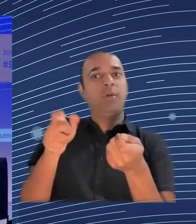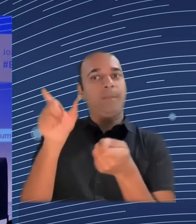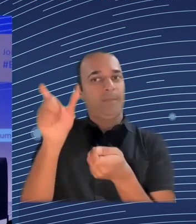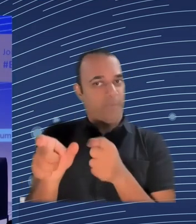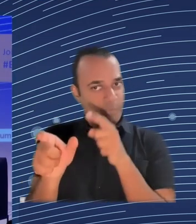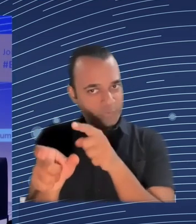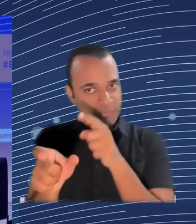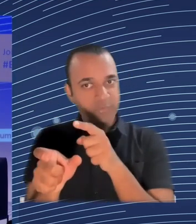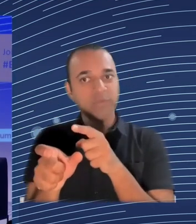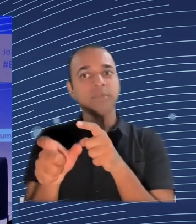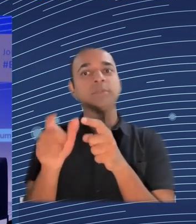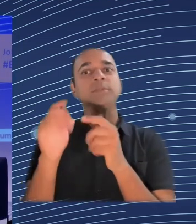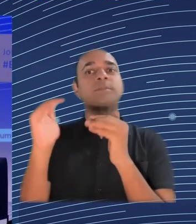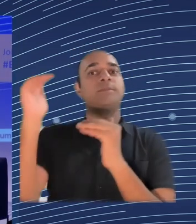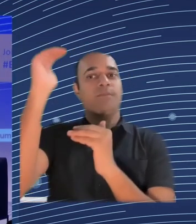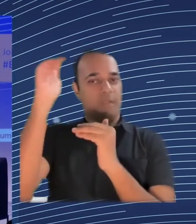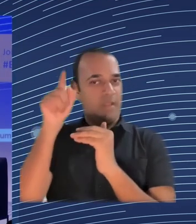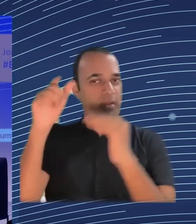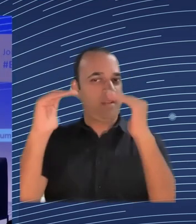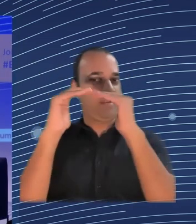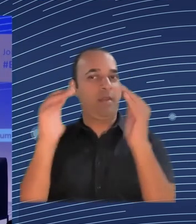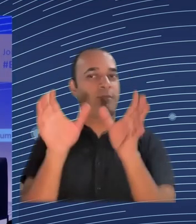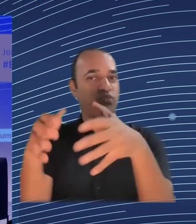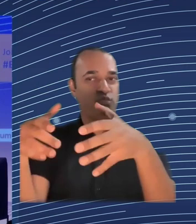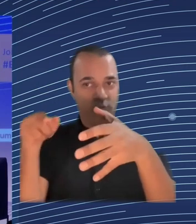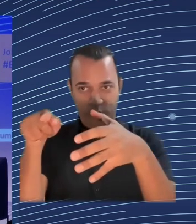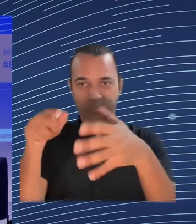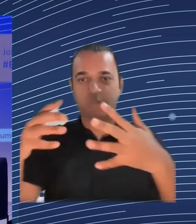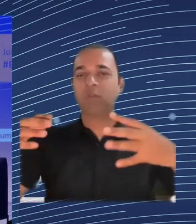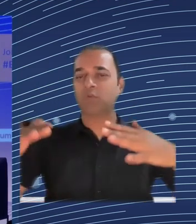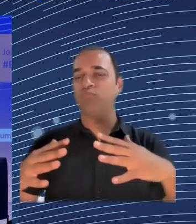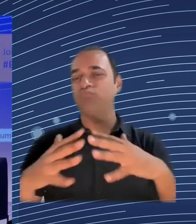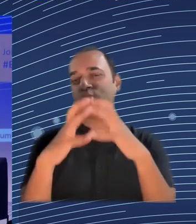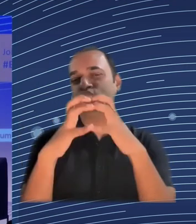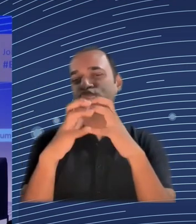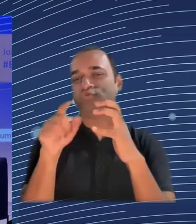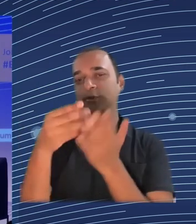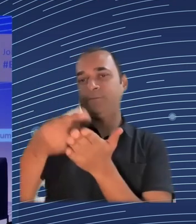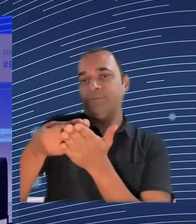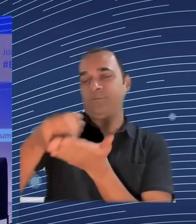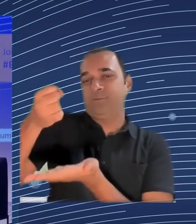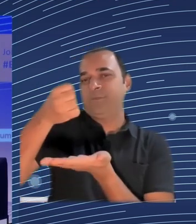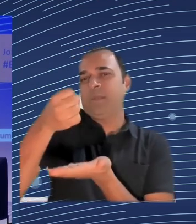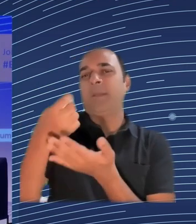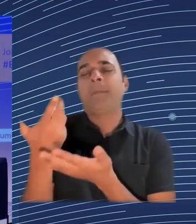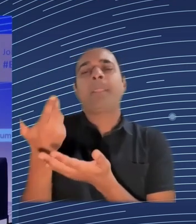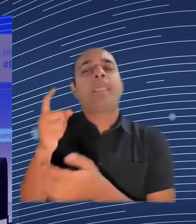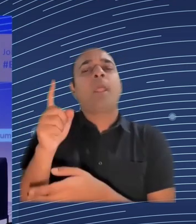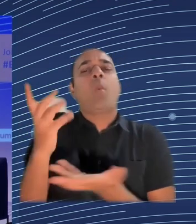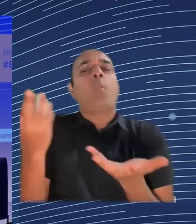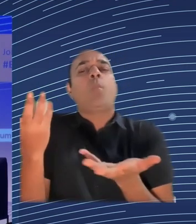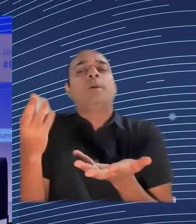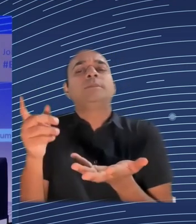and Martin have, to a large extent, highlighted what can be improved with the policy.